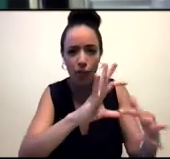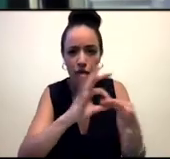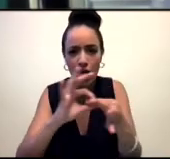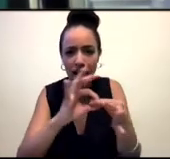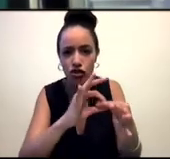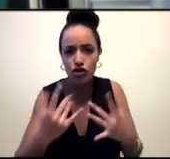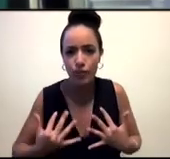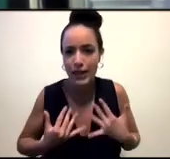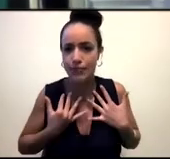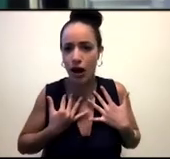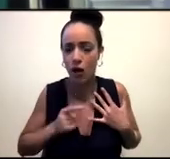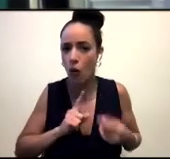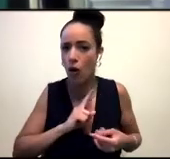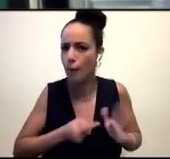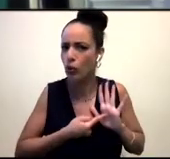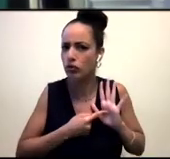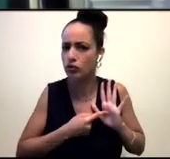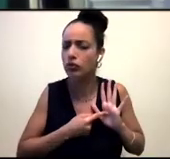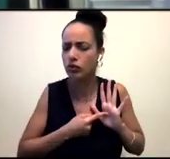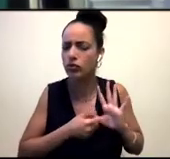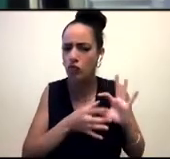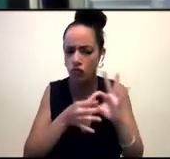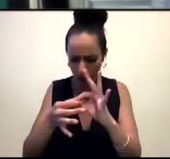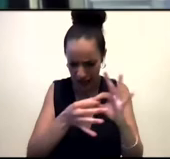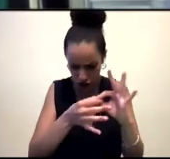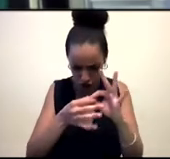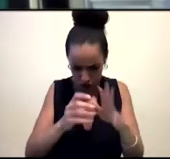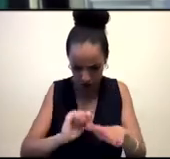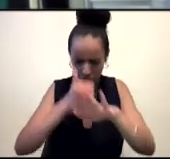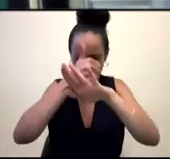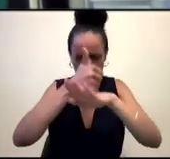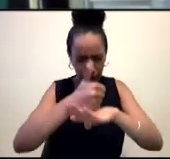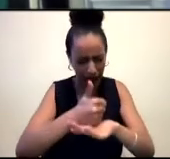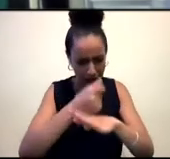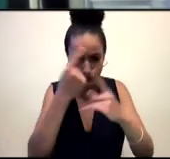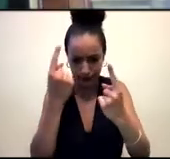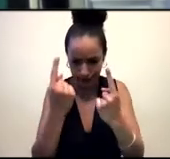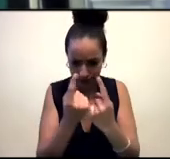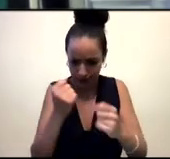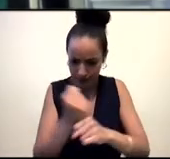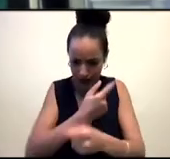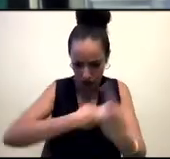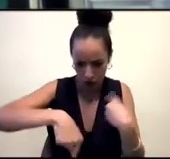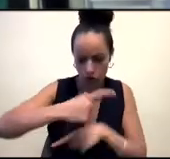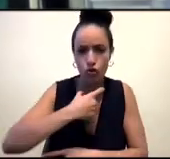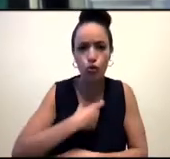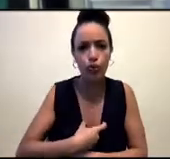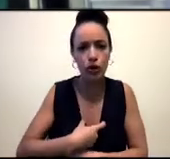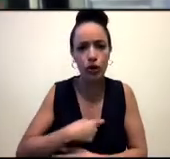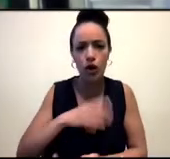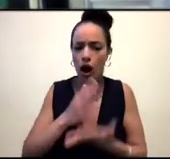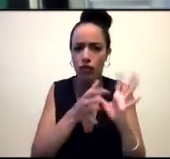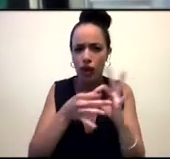being the fundamental thing that makes us human and the fundamental thing that makes us or just such an important part of existence.